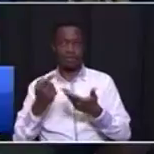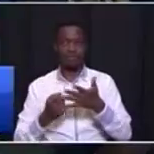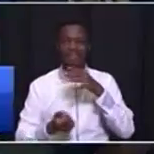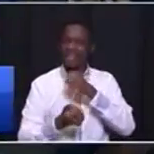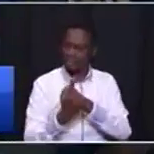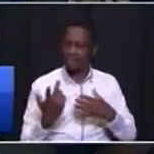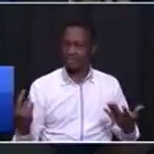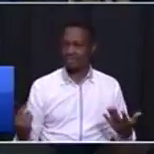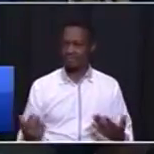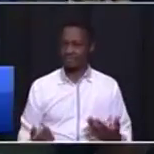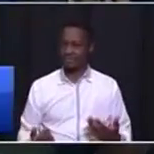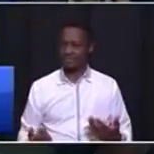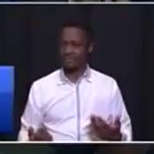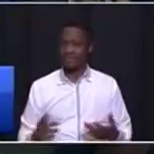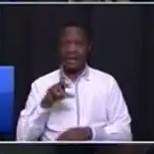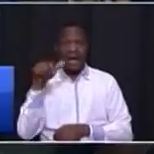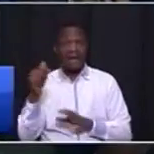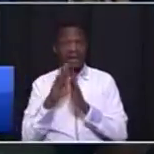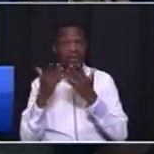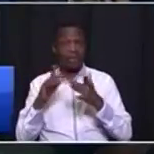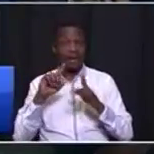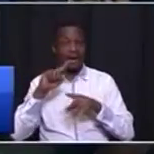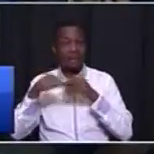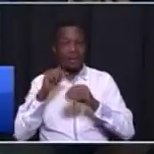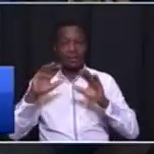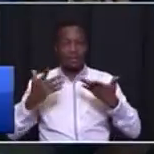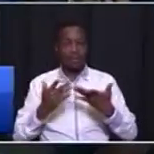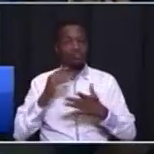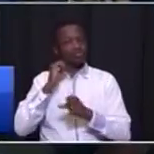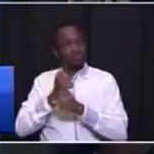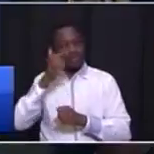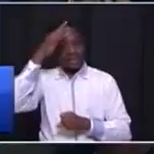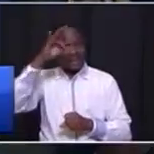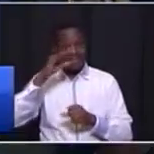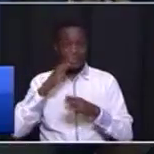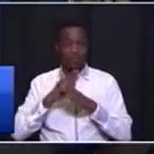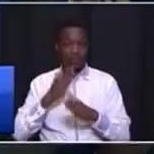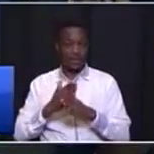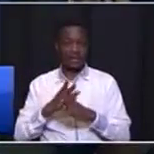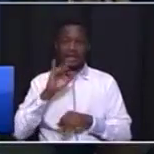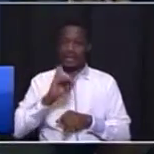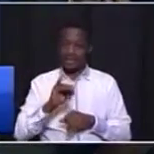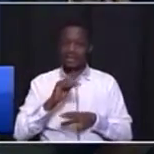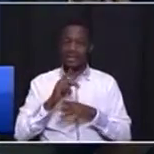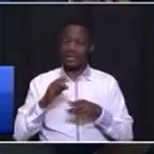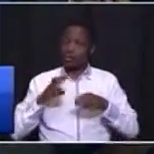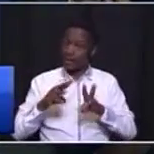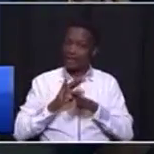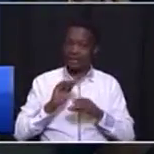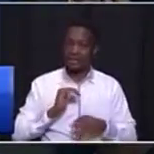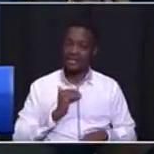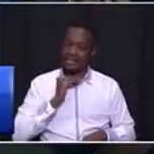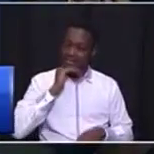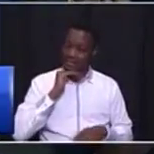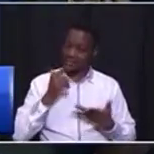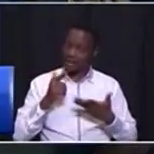and another book about how to make government work in a way that satisfies citizens I bought